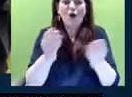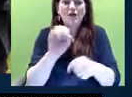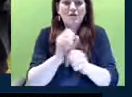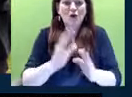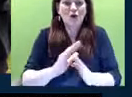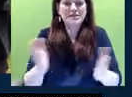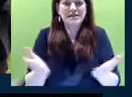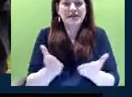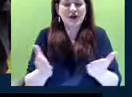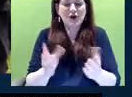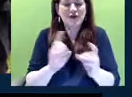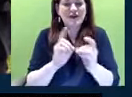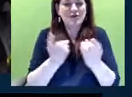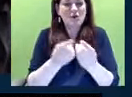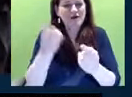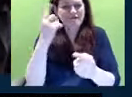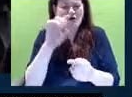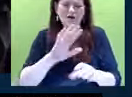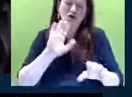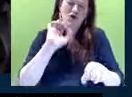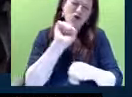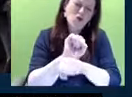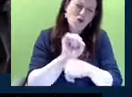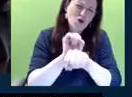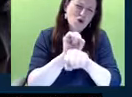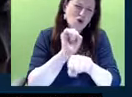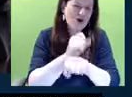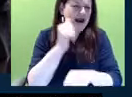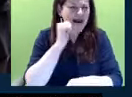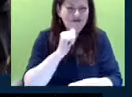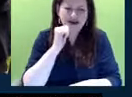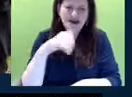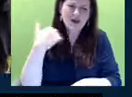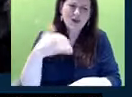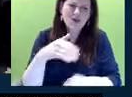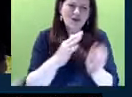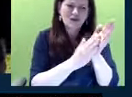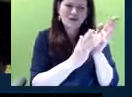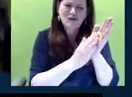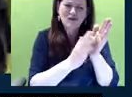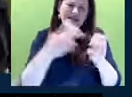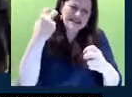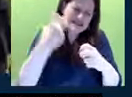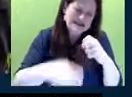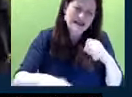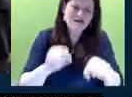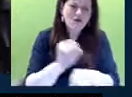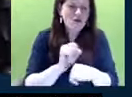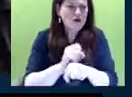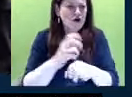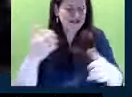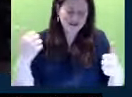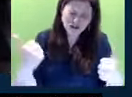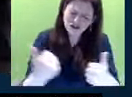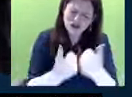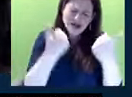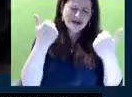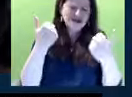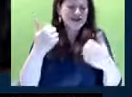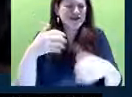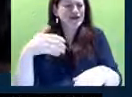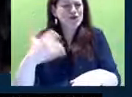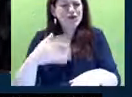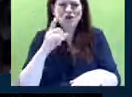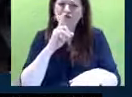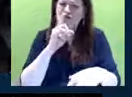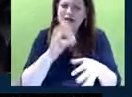the department for the incredible work that you do every day. Difficult work, challenging work, so